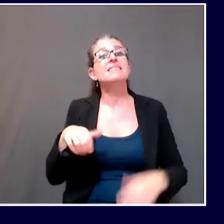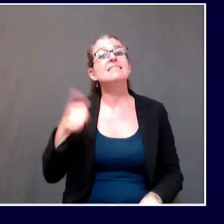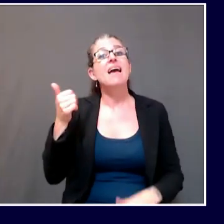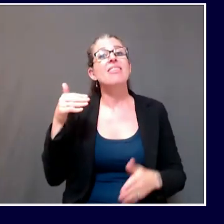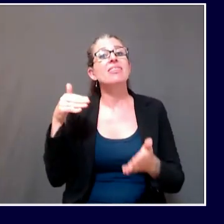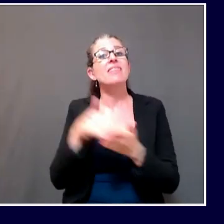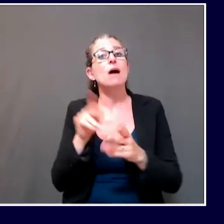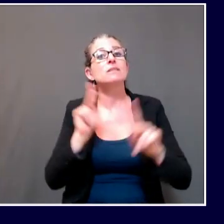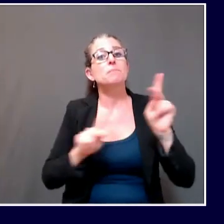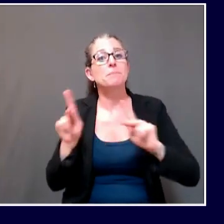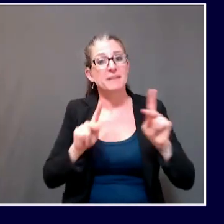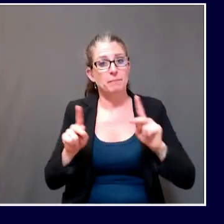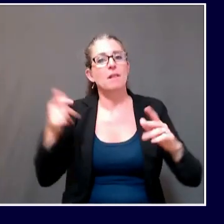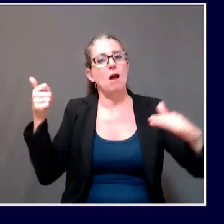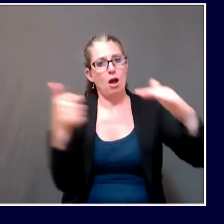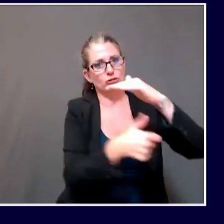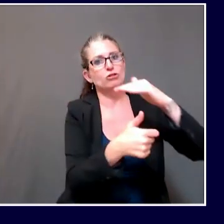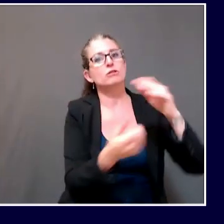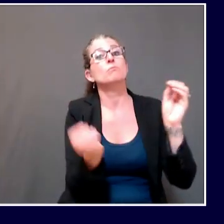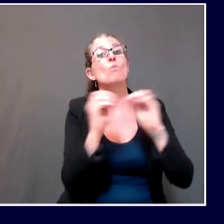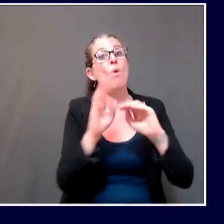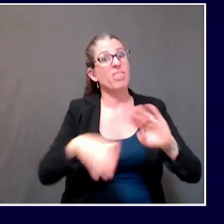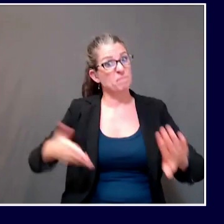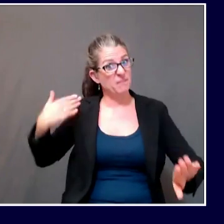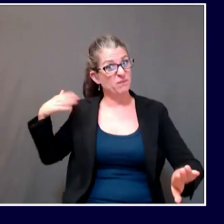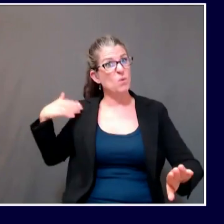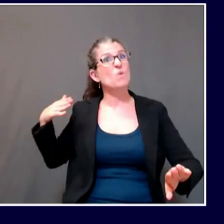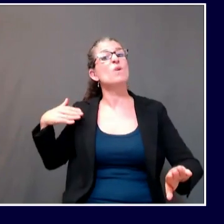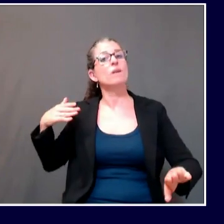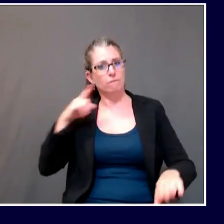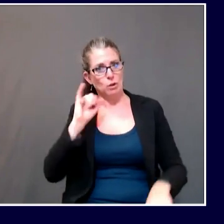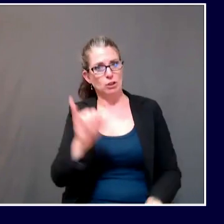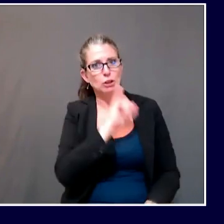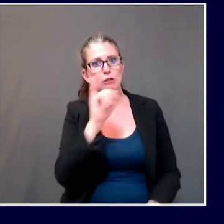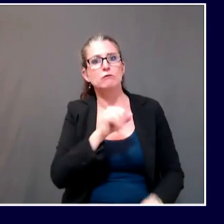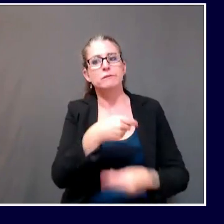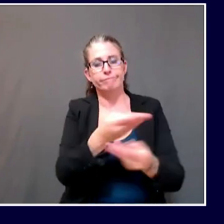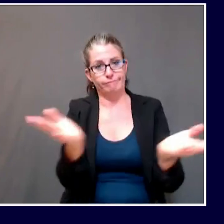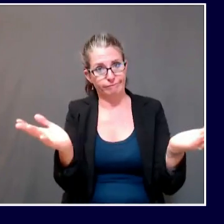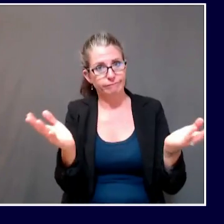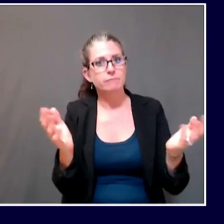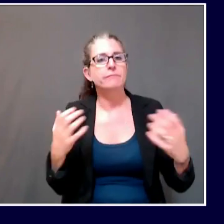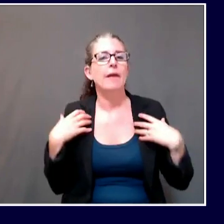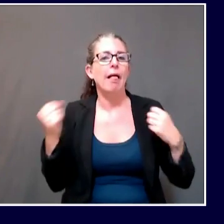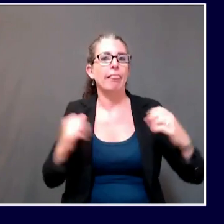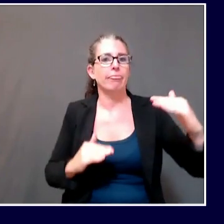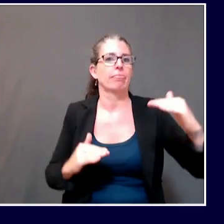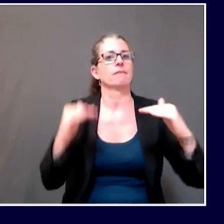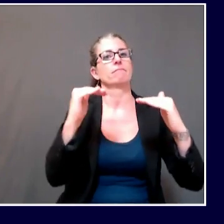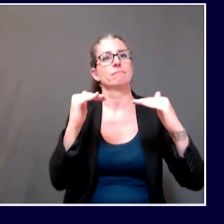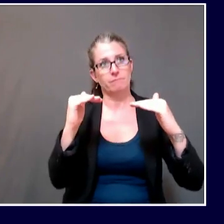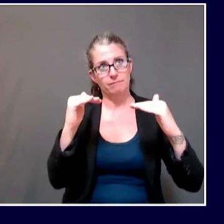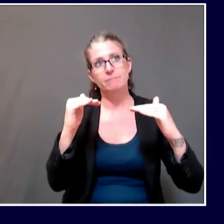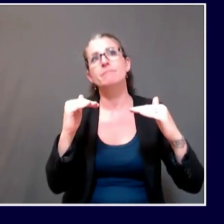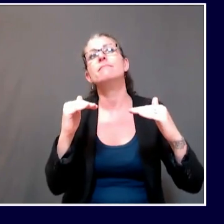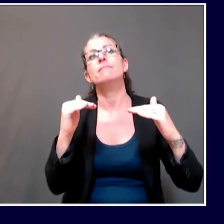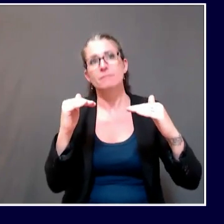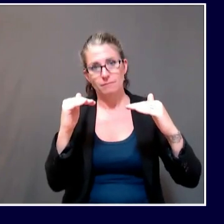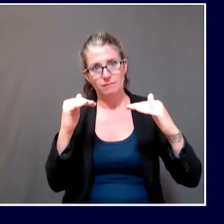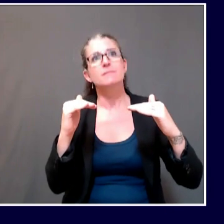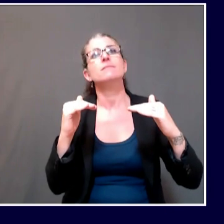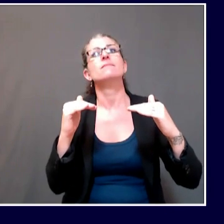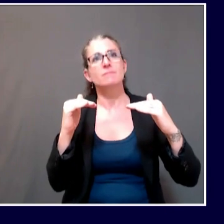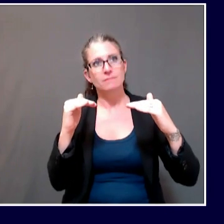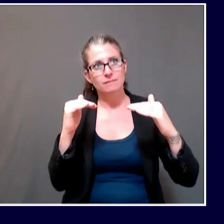funds to fill in the gaps and to help people with substance use disorder at the same time. You know, we've lost probably more than